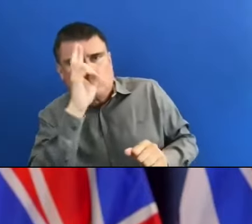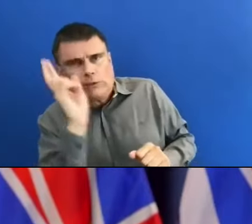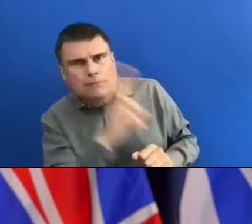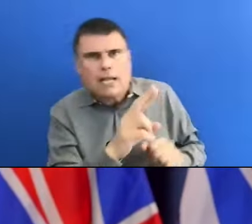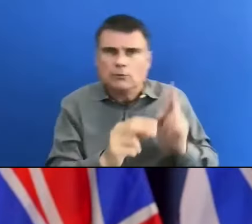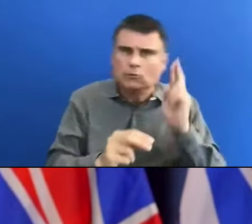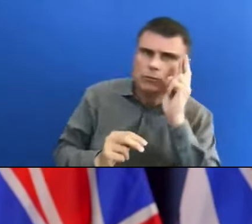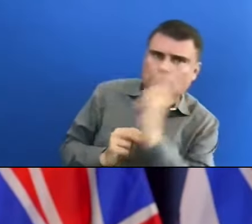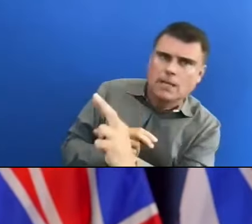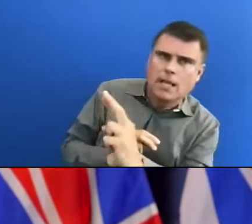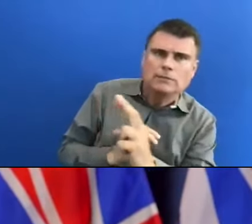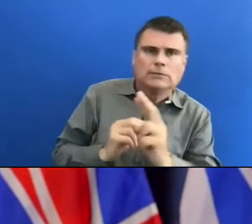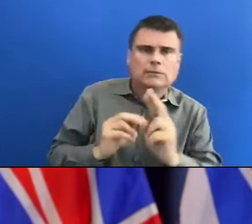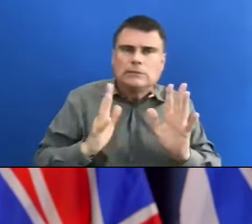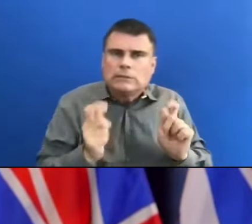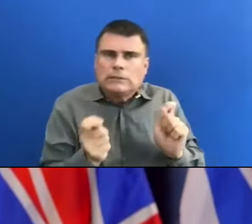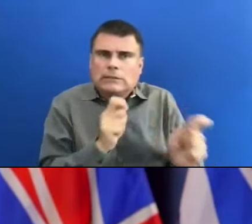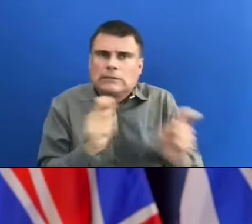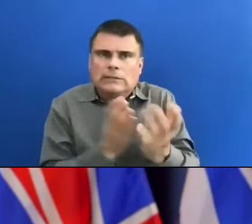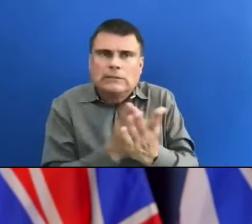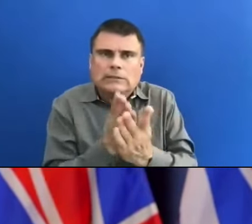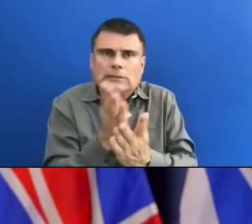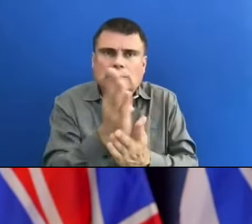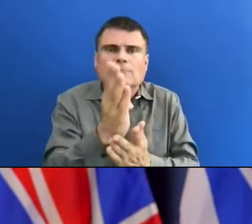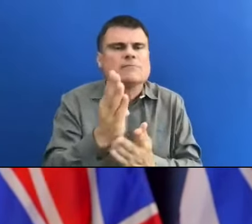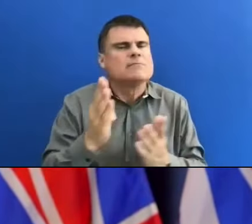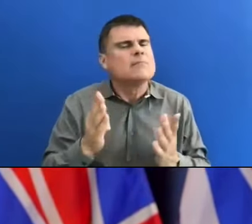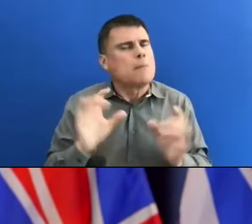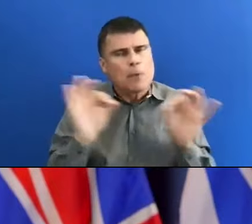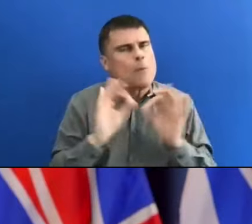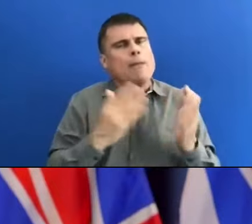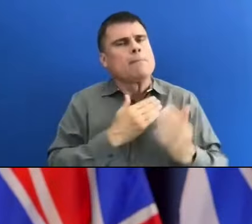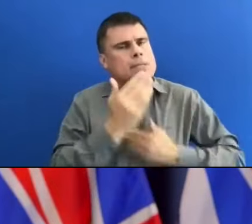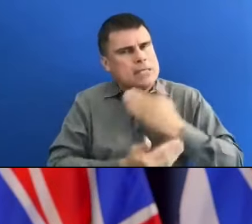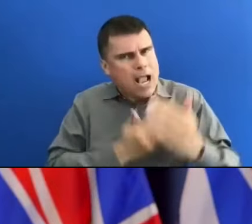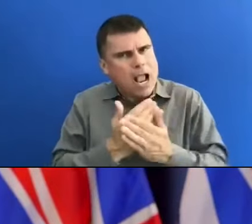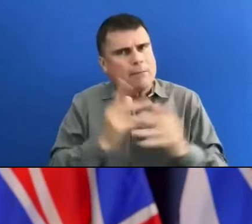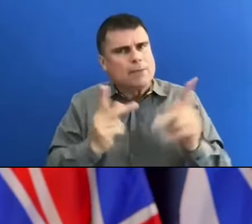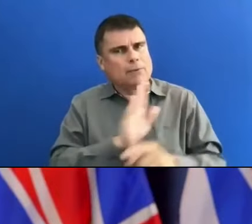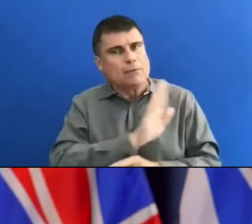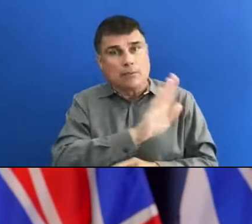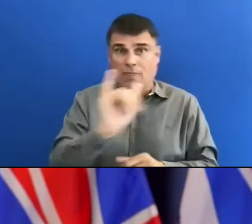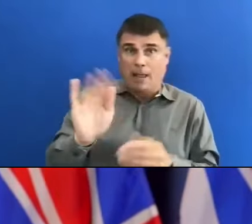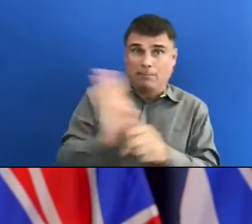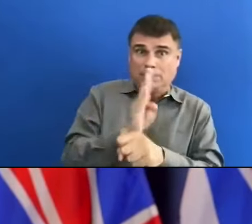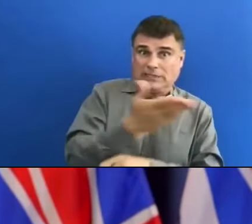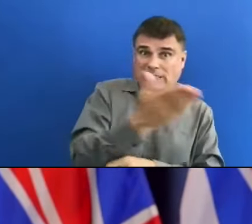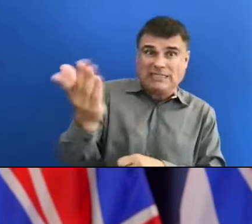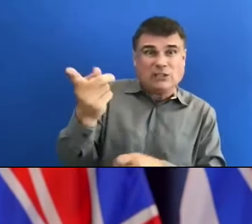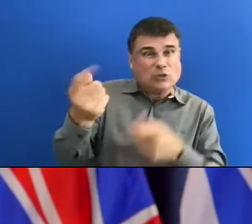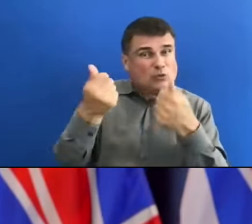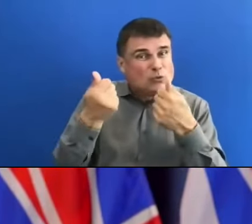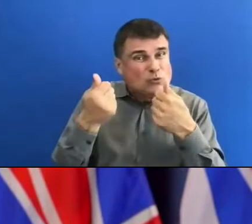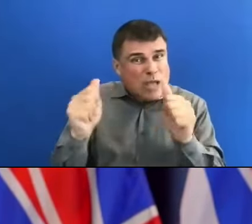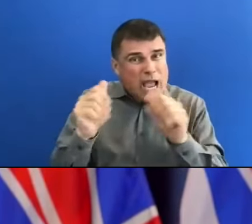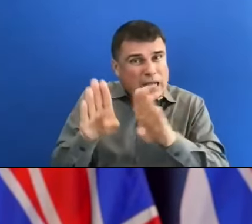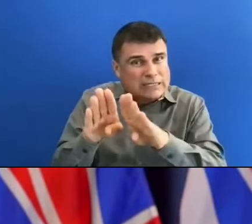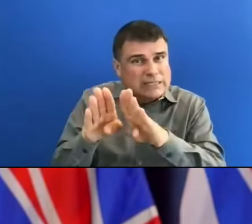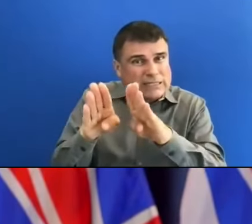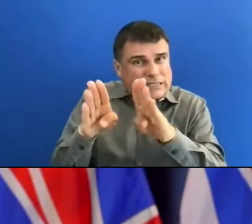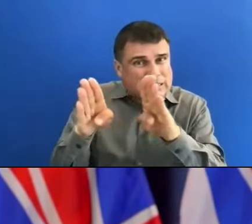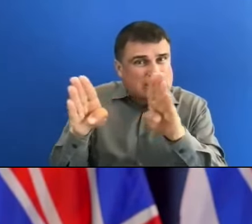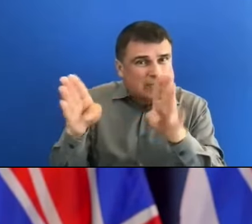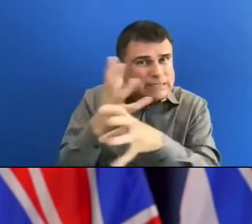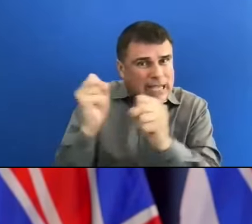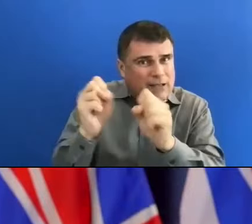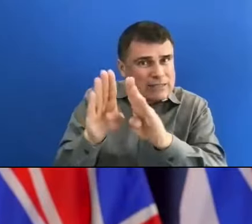to the people and the businesses who are working hard to reopen safely. Vaccination numbers continue to climb.